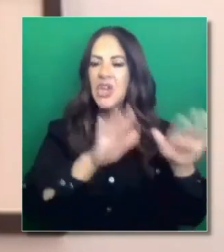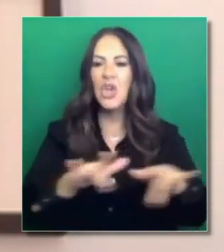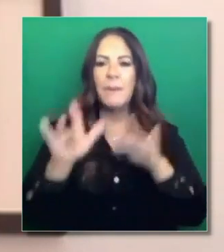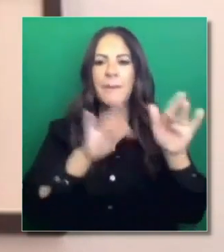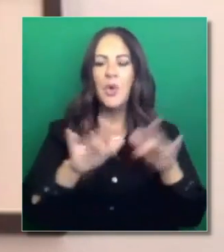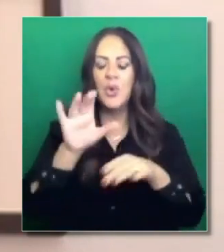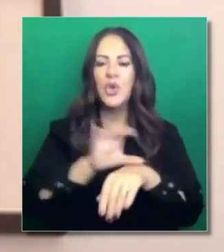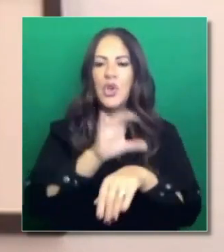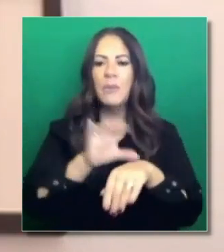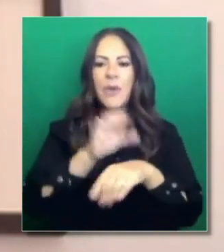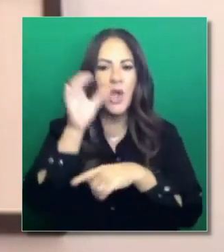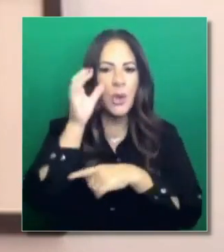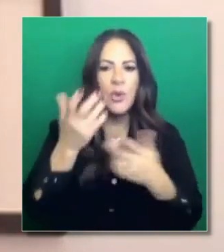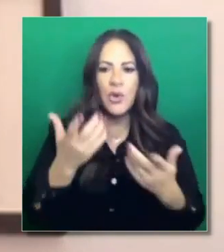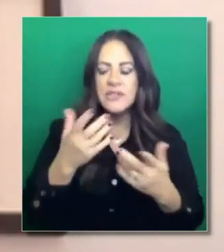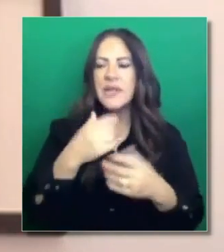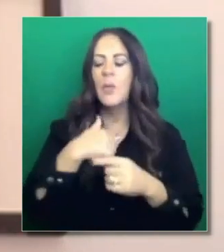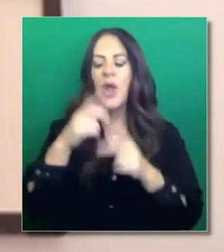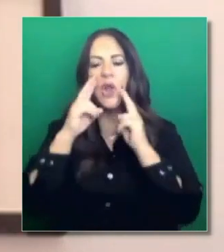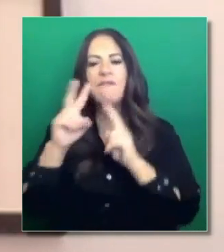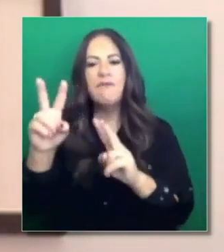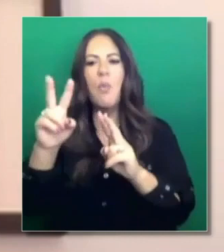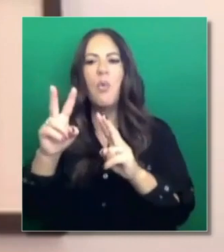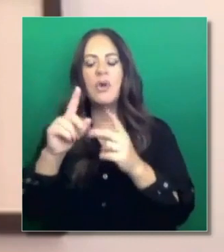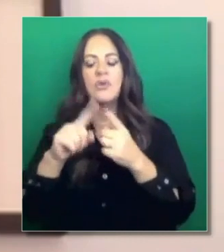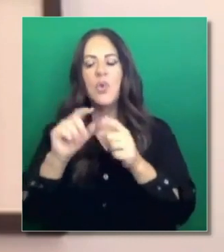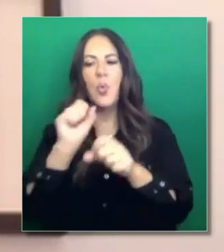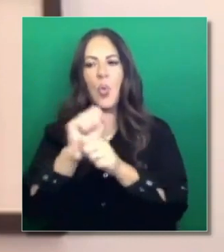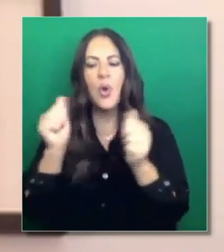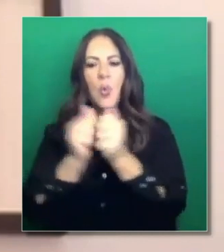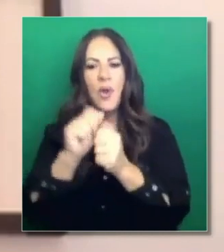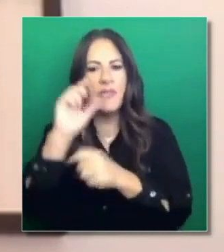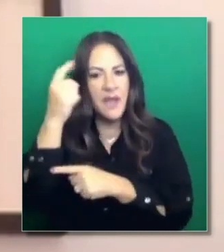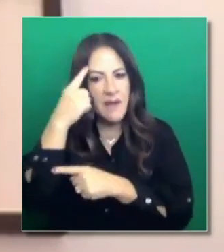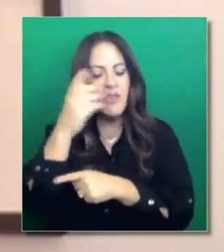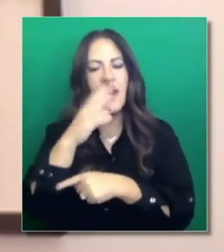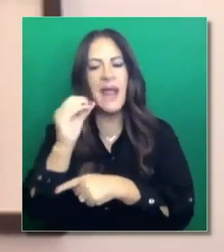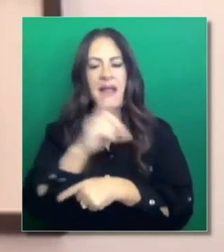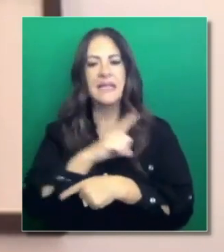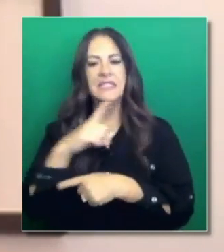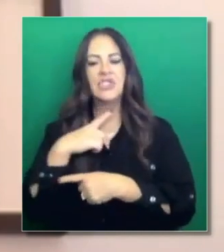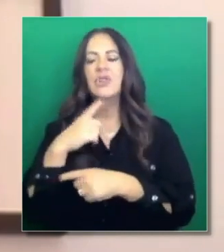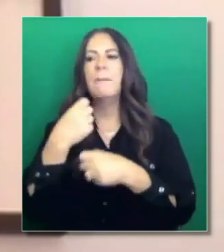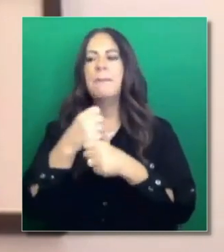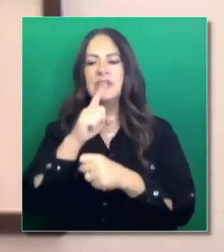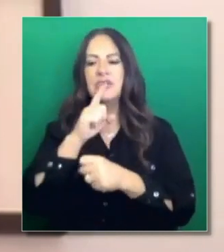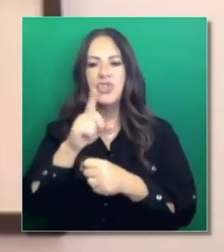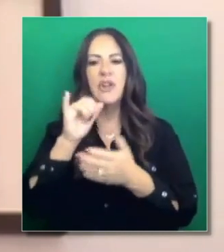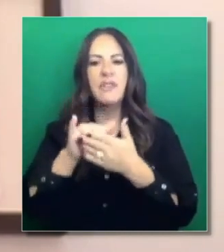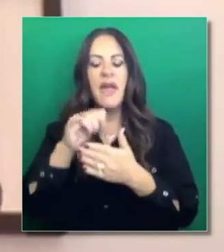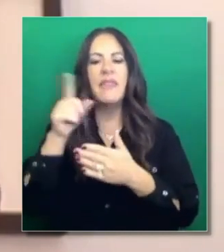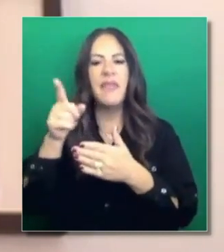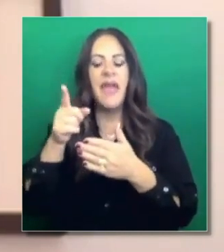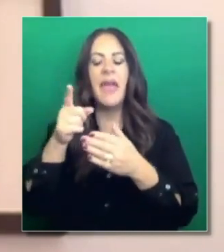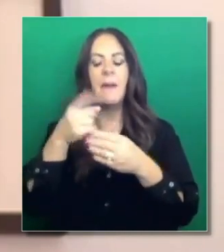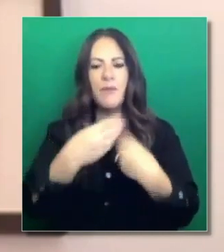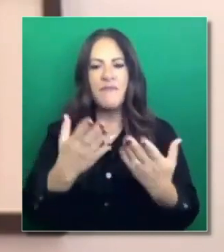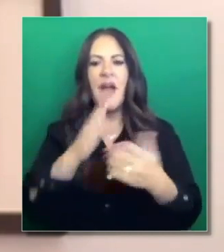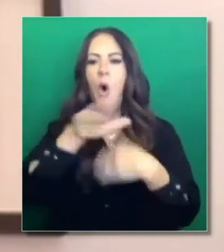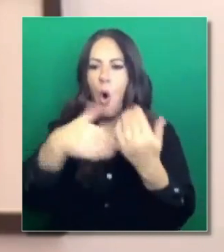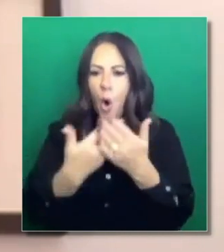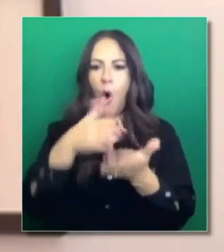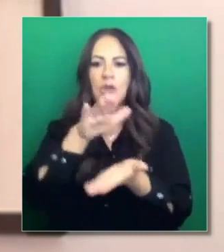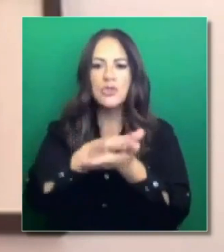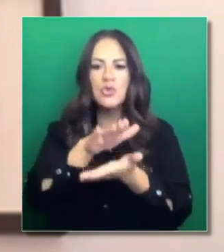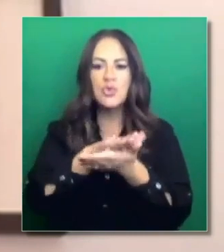forward to this year working with the governor and the legislature on a plan to ensure that all of our students have high-speed internet. There may be a